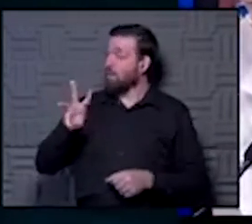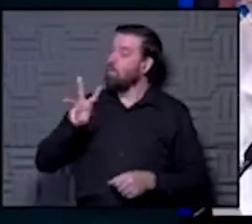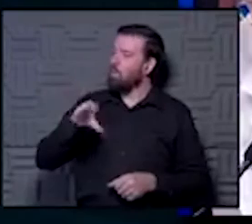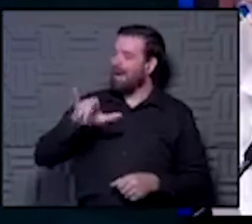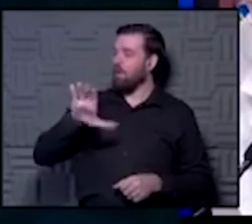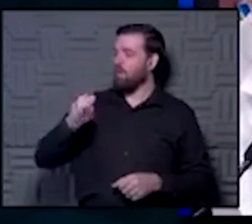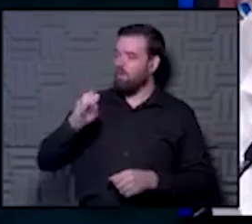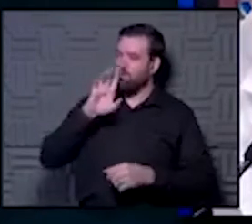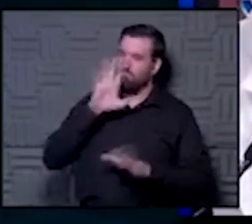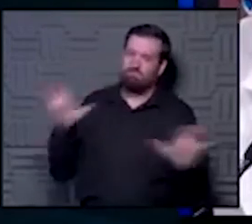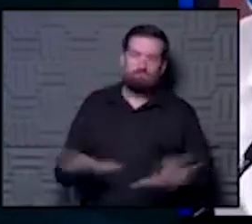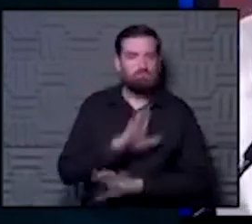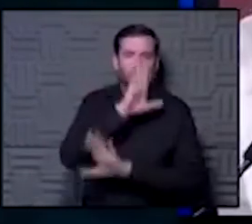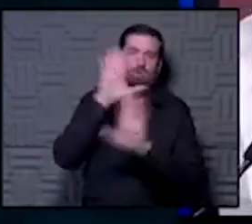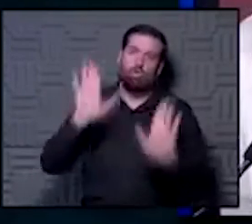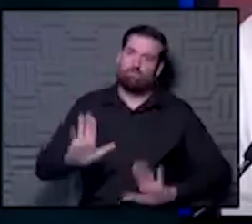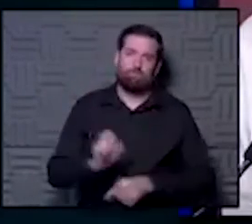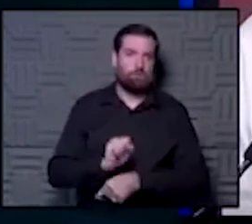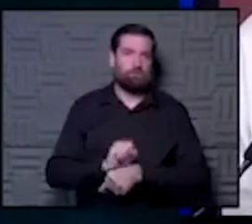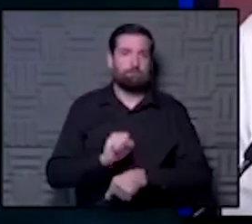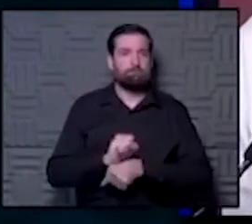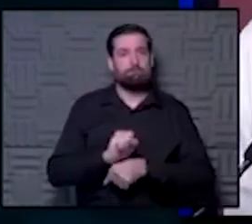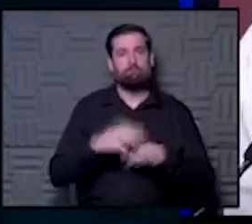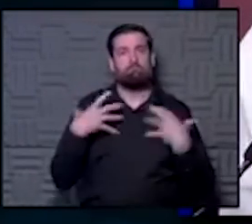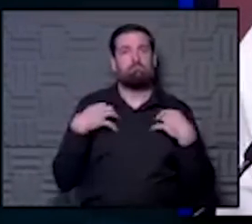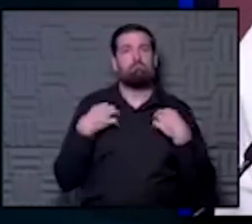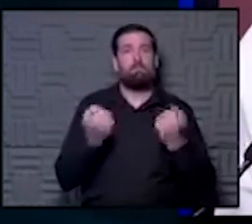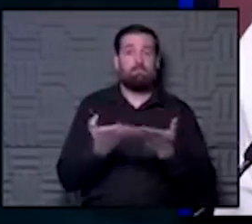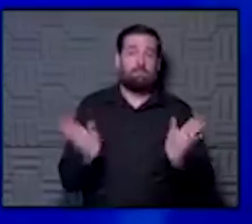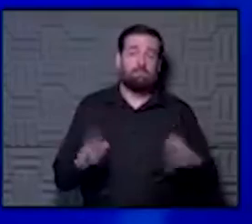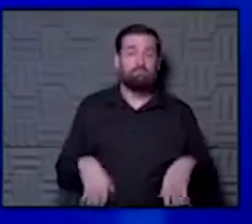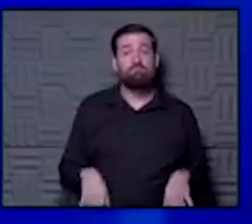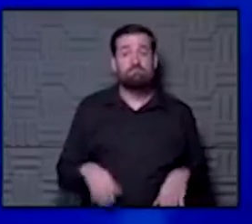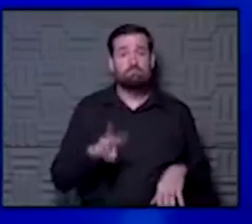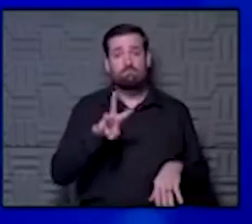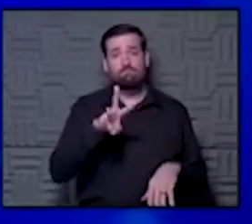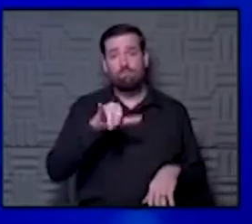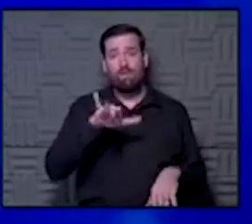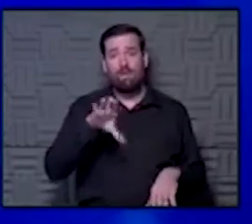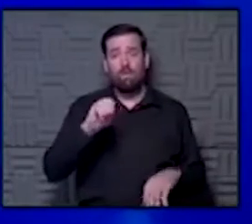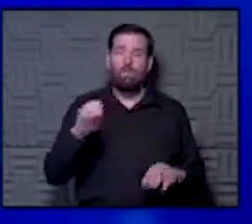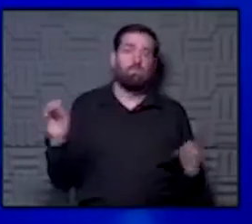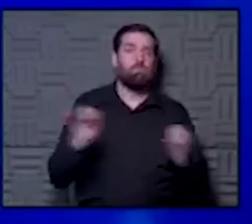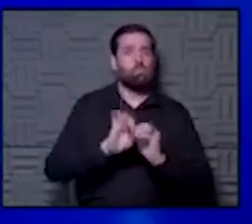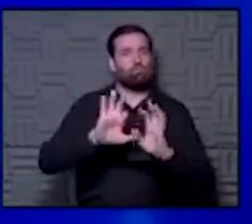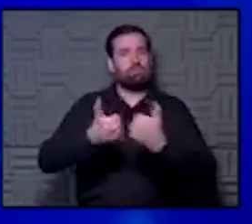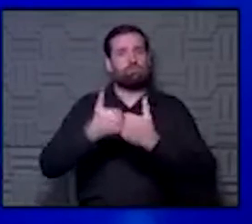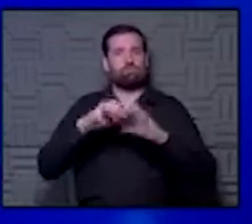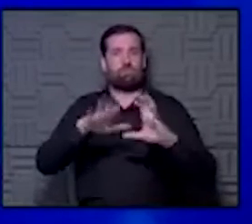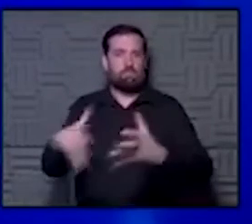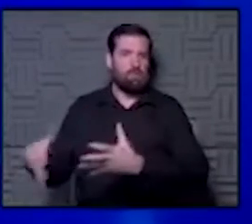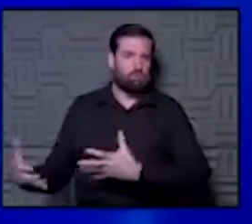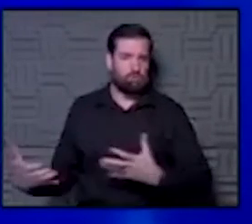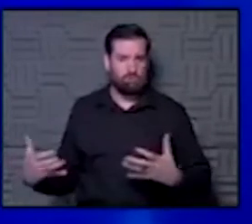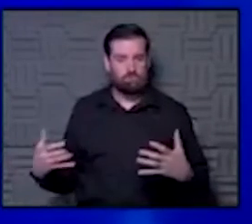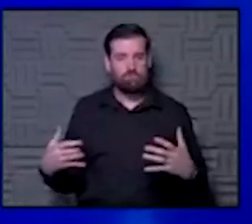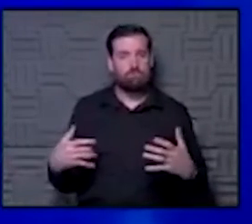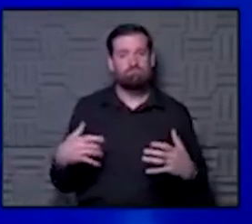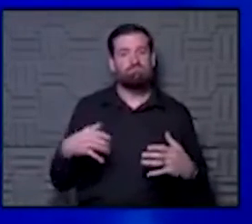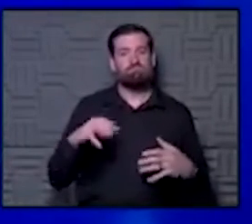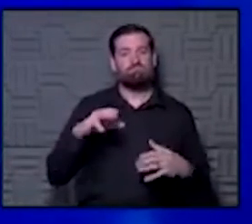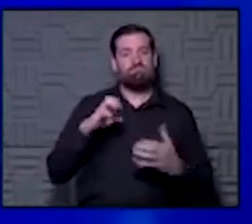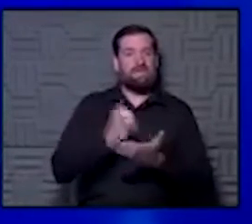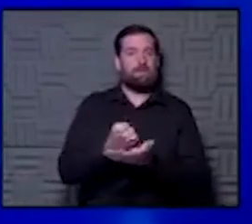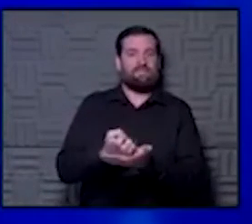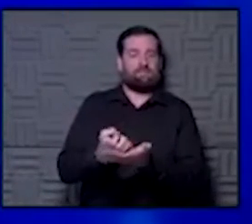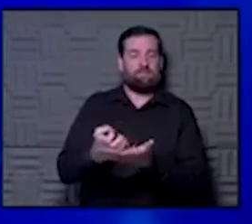on the public health aspects of this, especially because Wyandotte County is just a more challenging population, given the economics